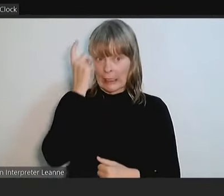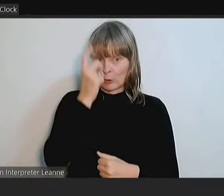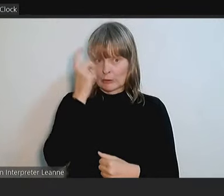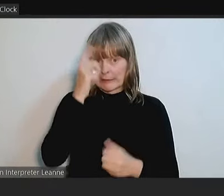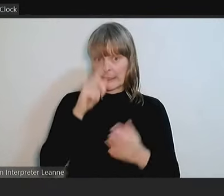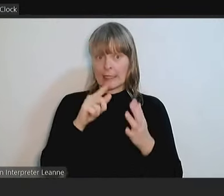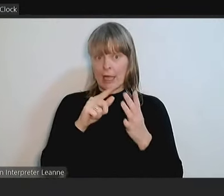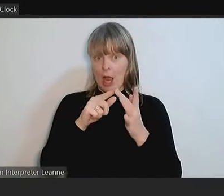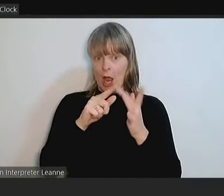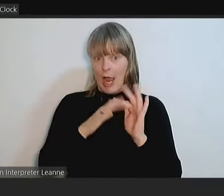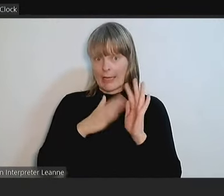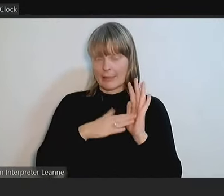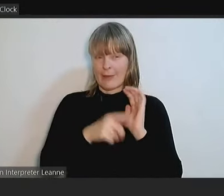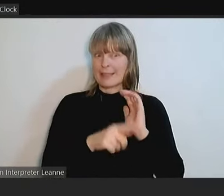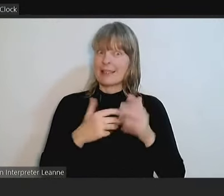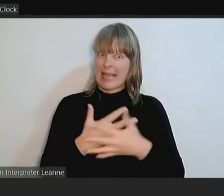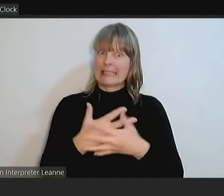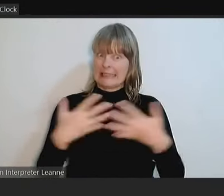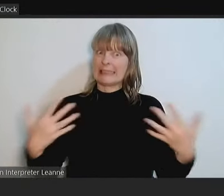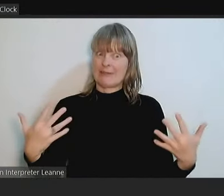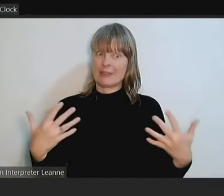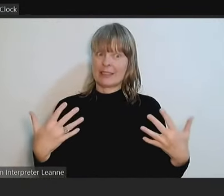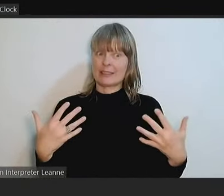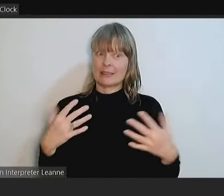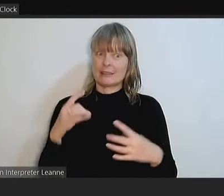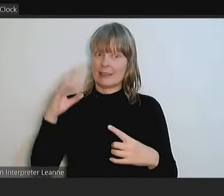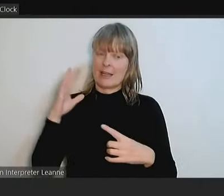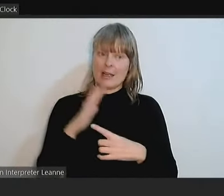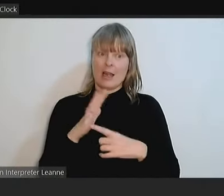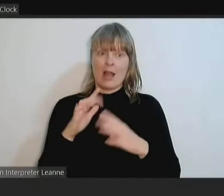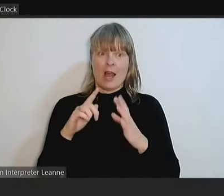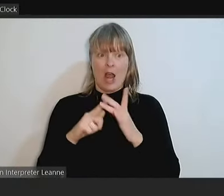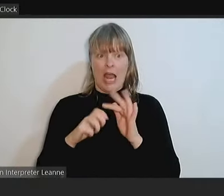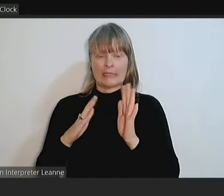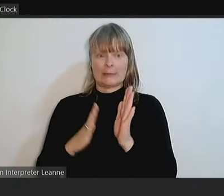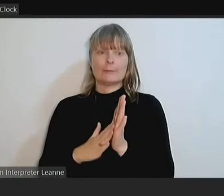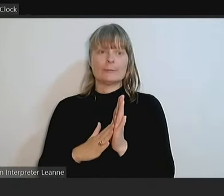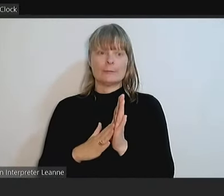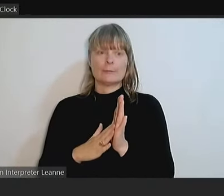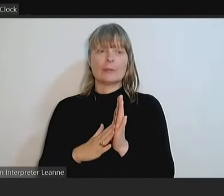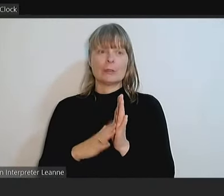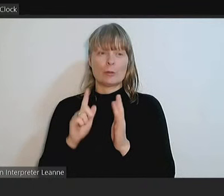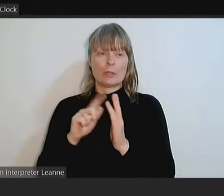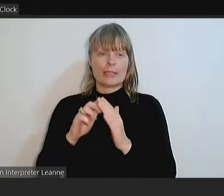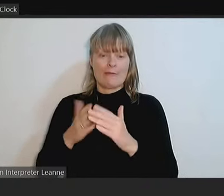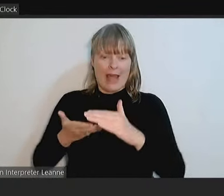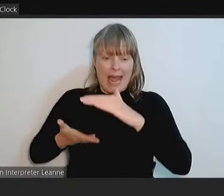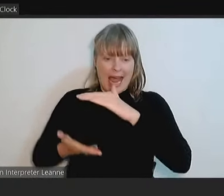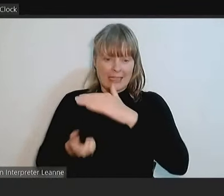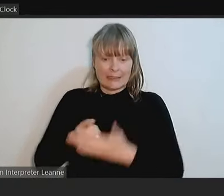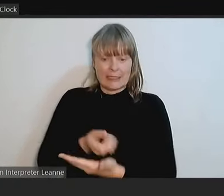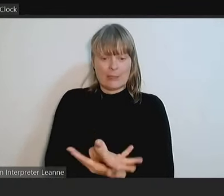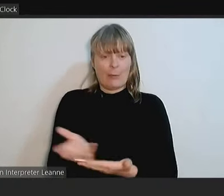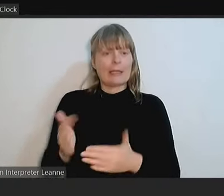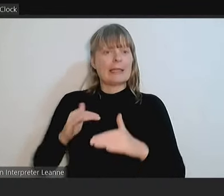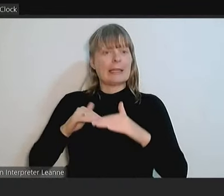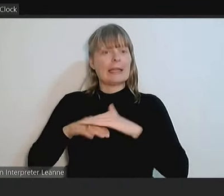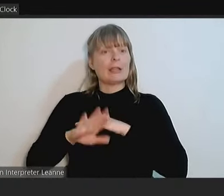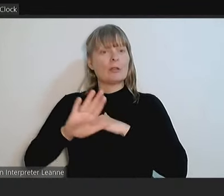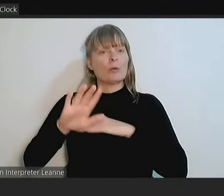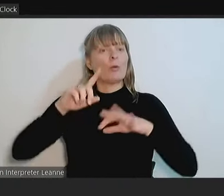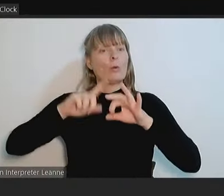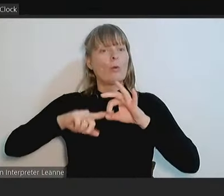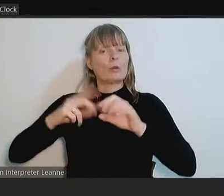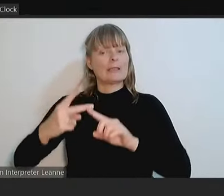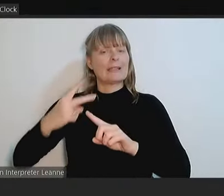significant item though. So I think you'd need significant underspend showing in your quarterly reviews to bring it forward.